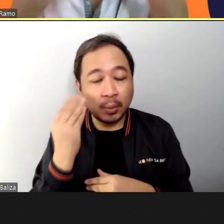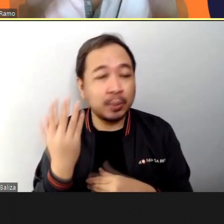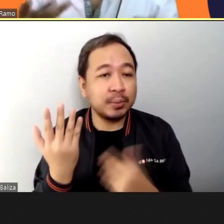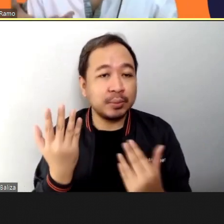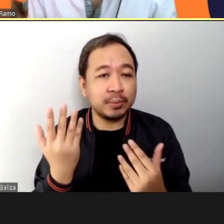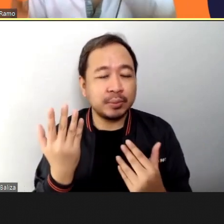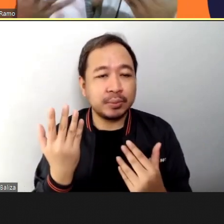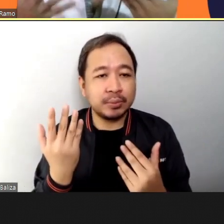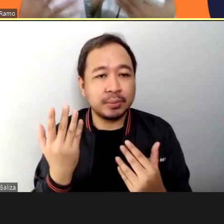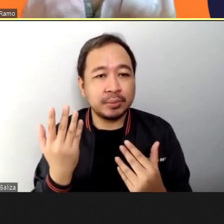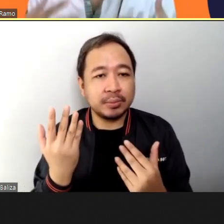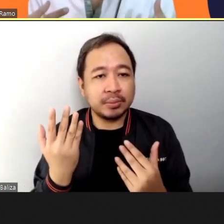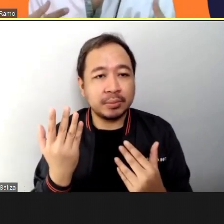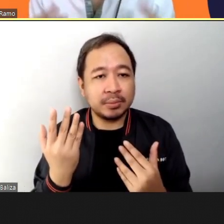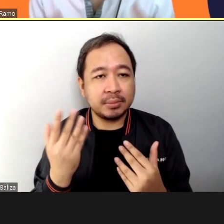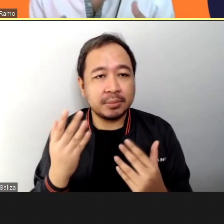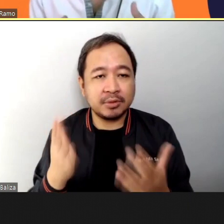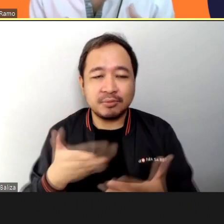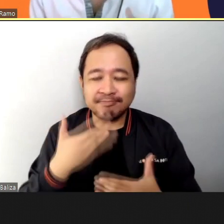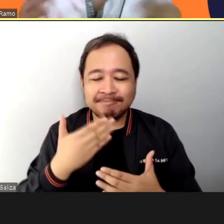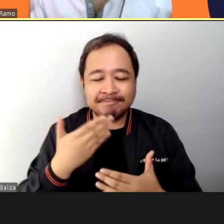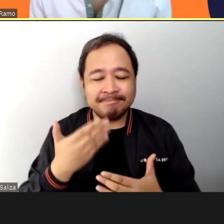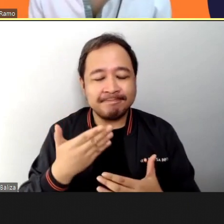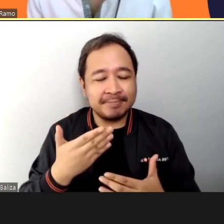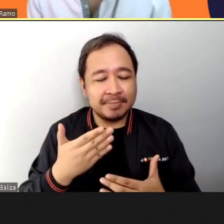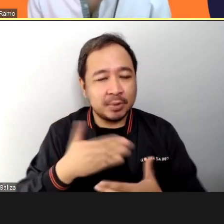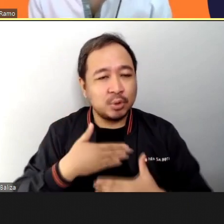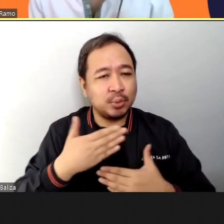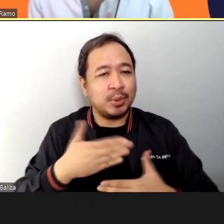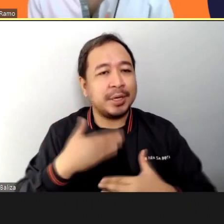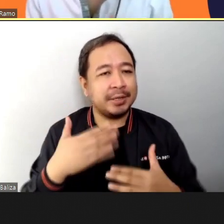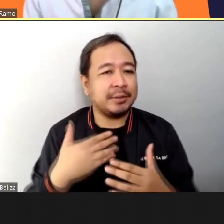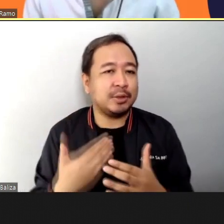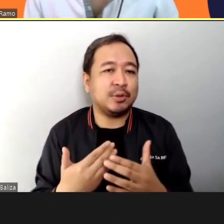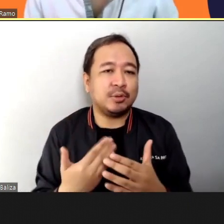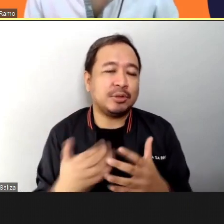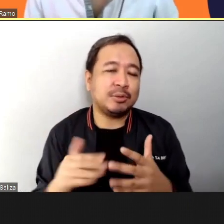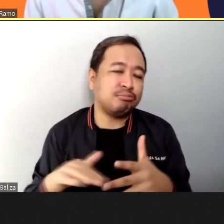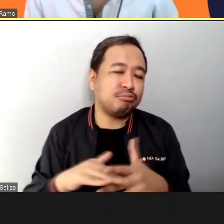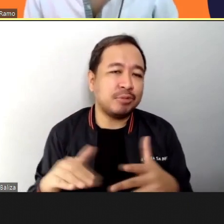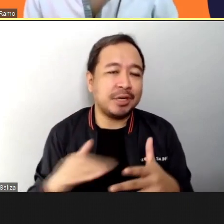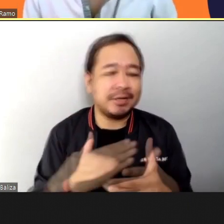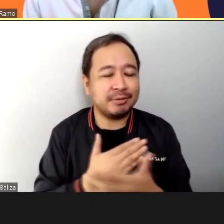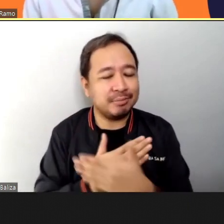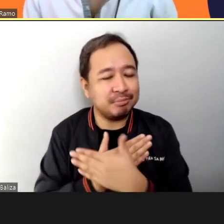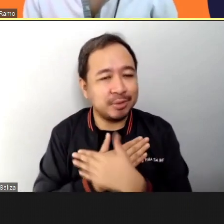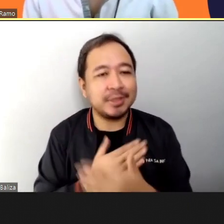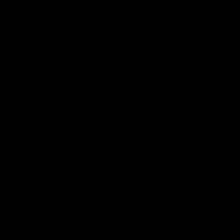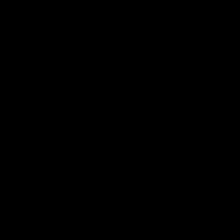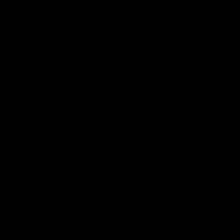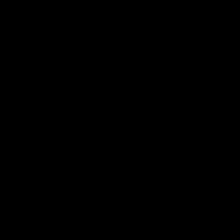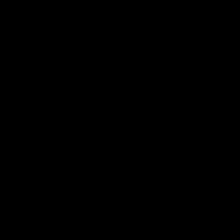para maka hangin ganun at to refresh our mind ganun din yun lang po ma'am Rachel